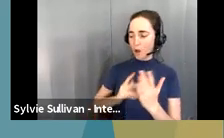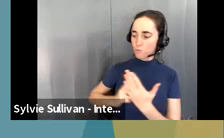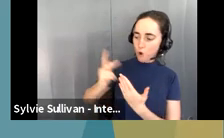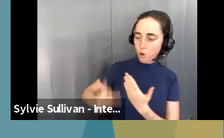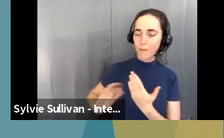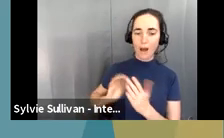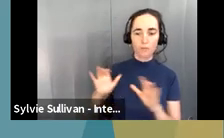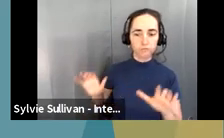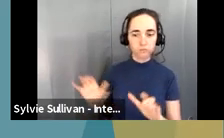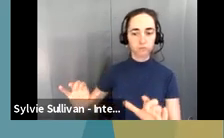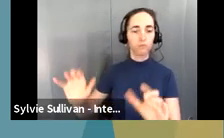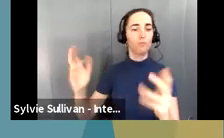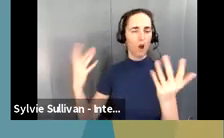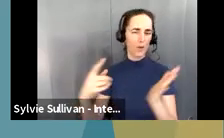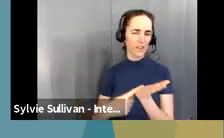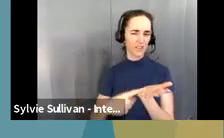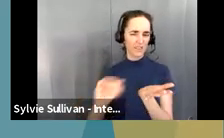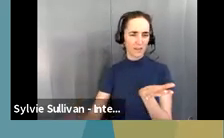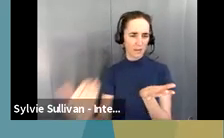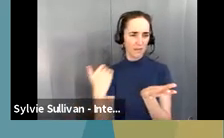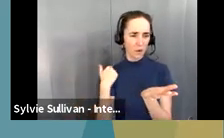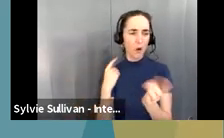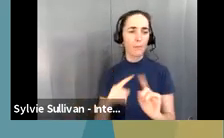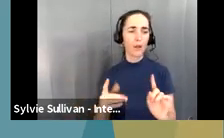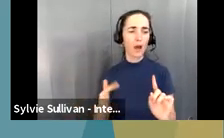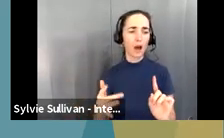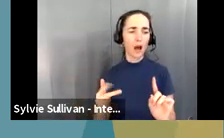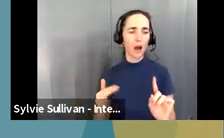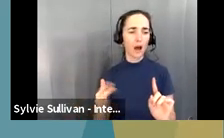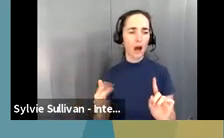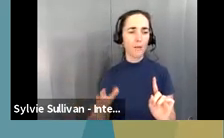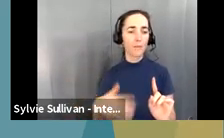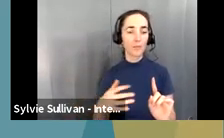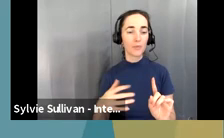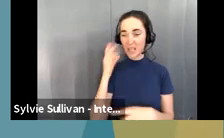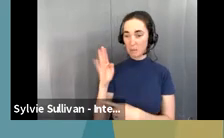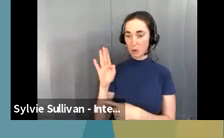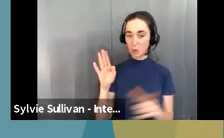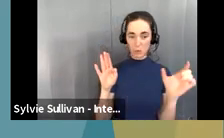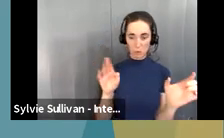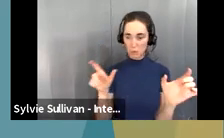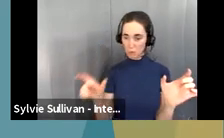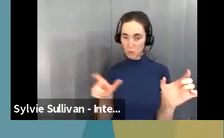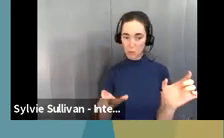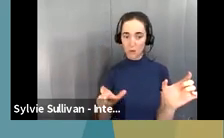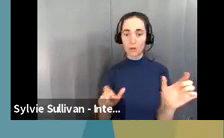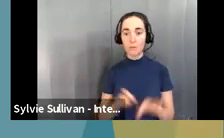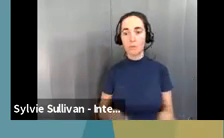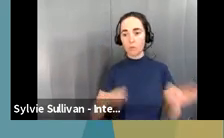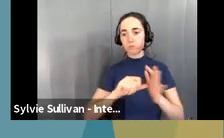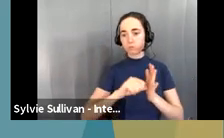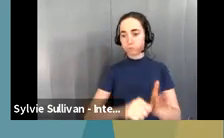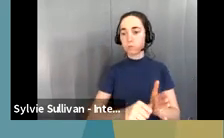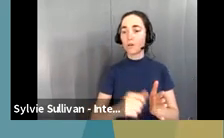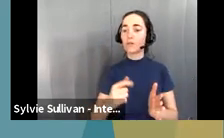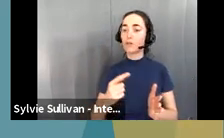but, um, the things that are highlighted in blue are of particular importance, I think, too, for some of our